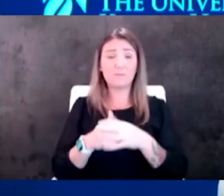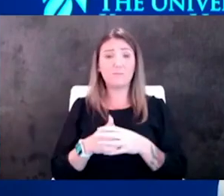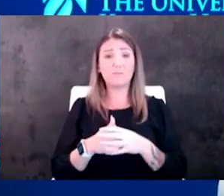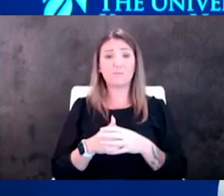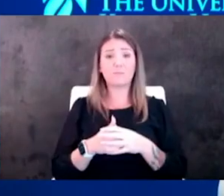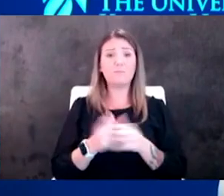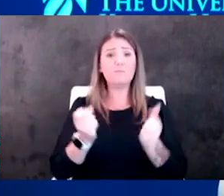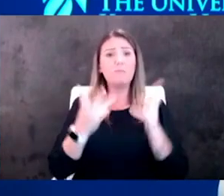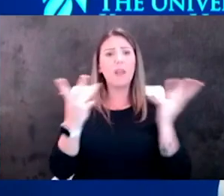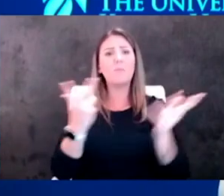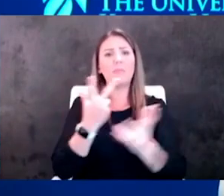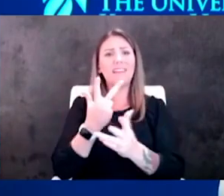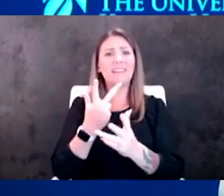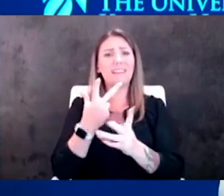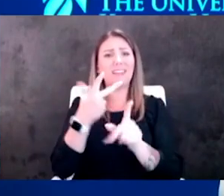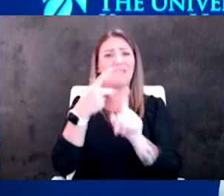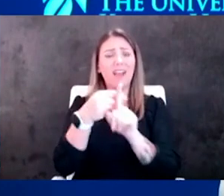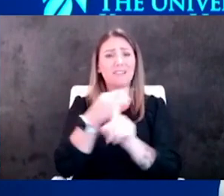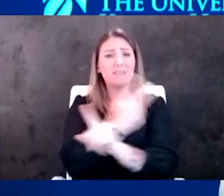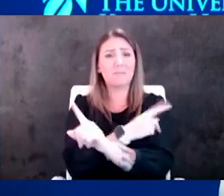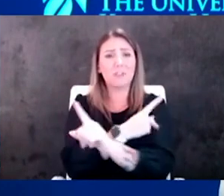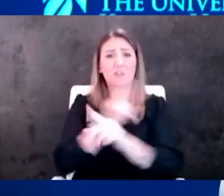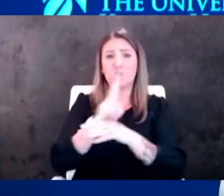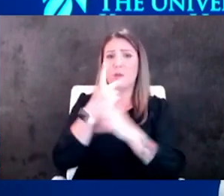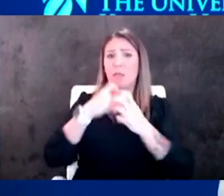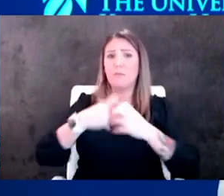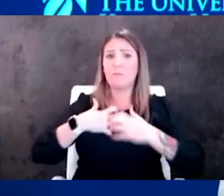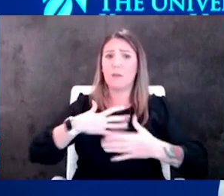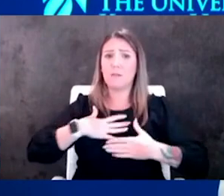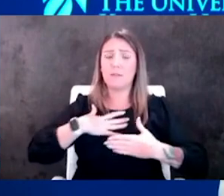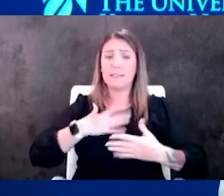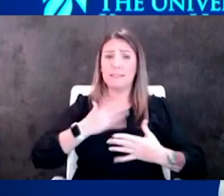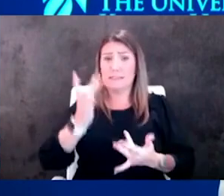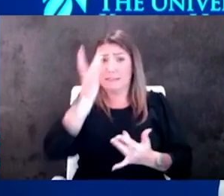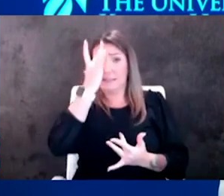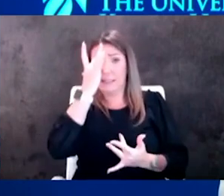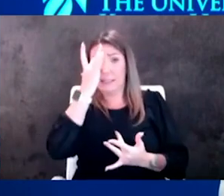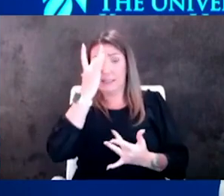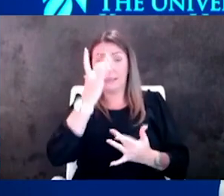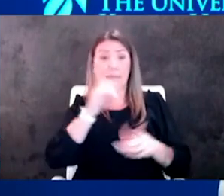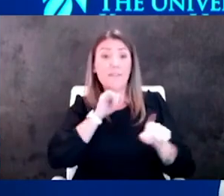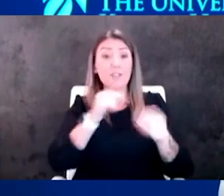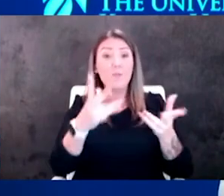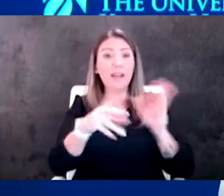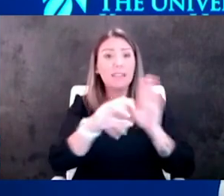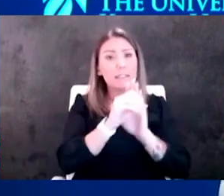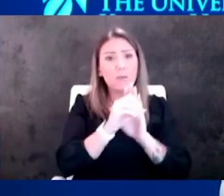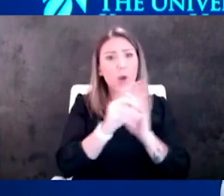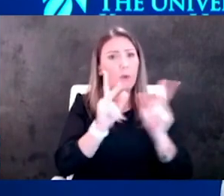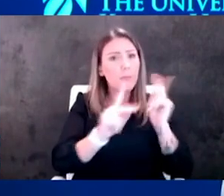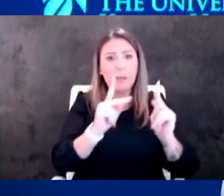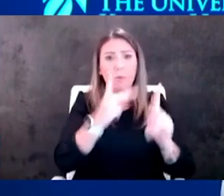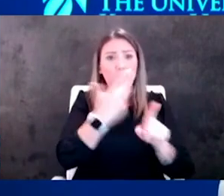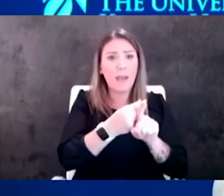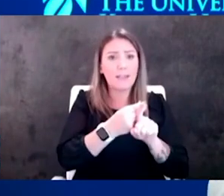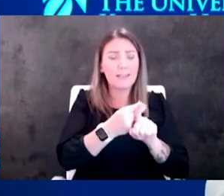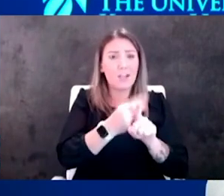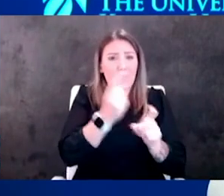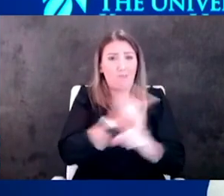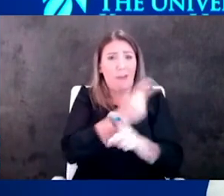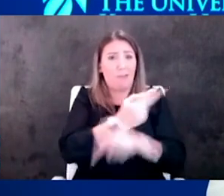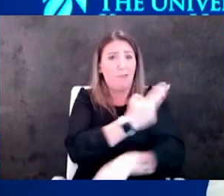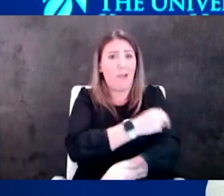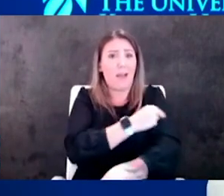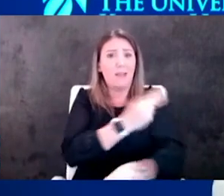are on the ventilator and how many vaccinated patients are really sick the answer is zero the things the people who are vaccinated are just on regular hospital floor and they're all